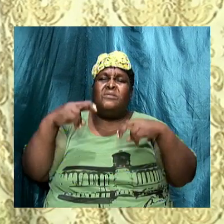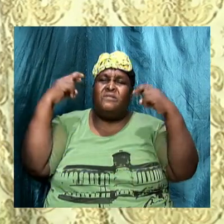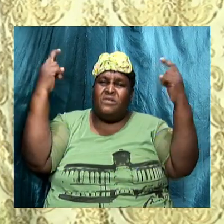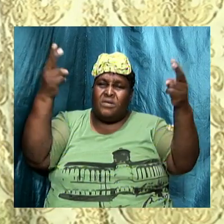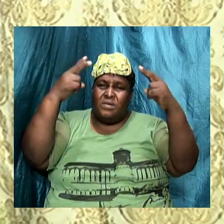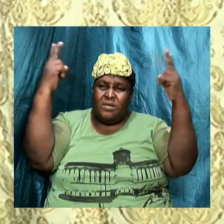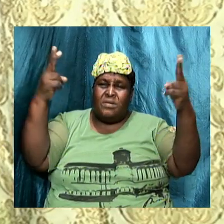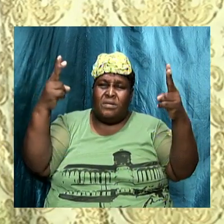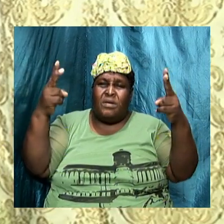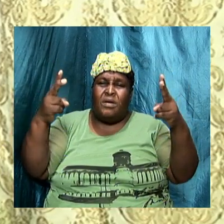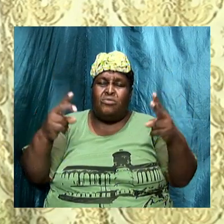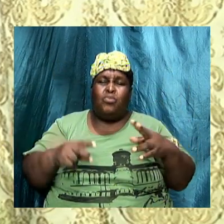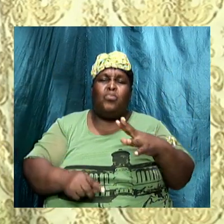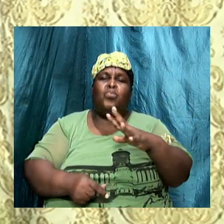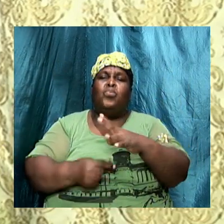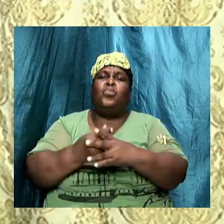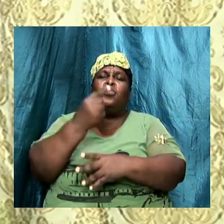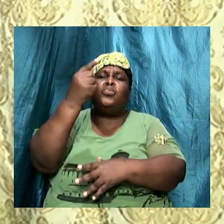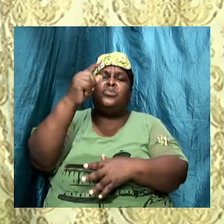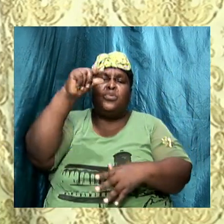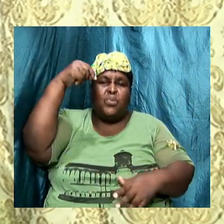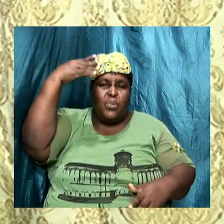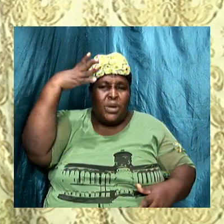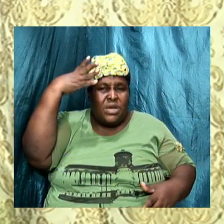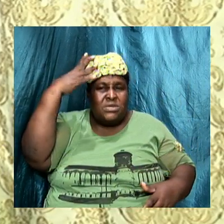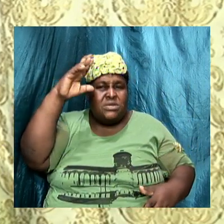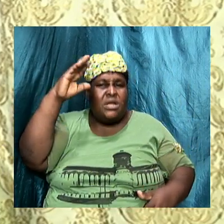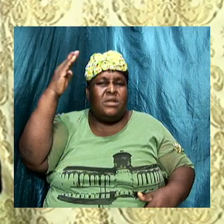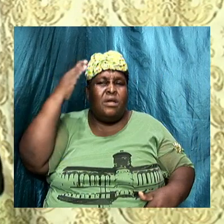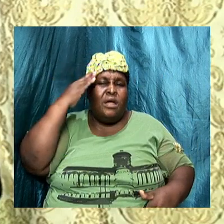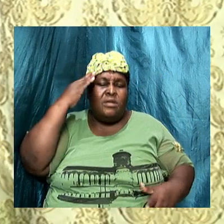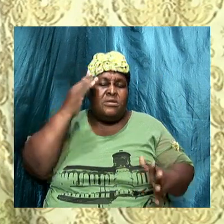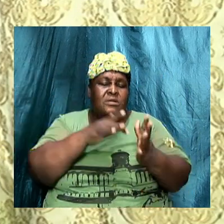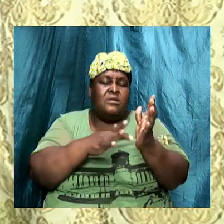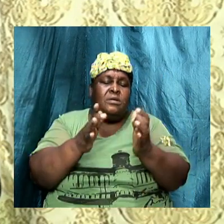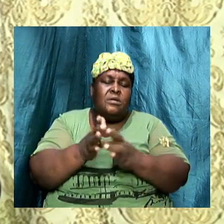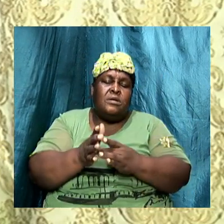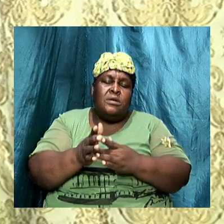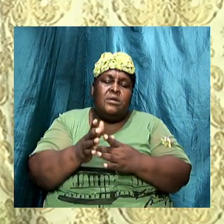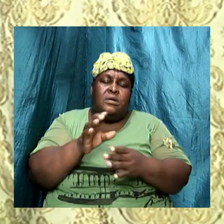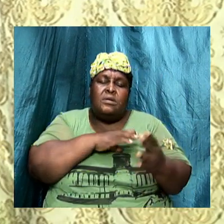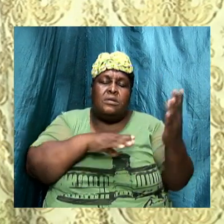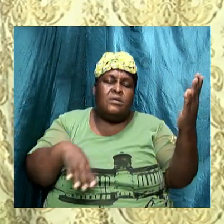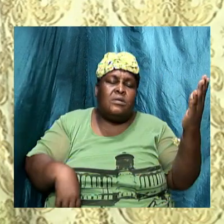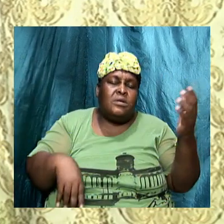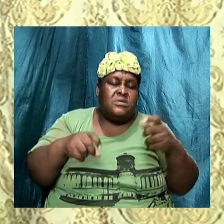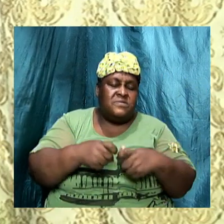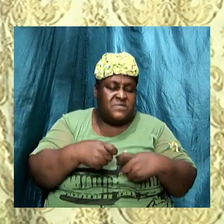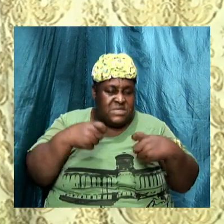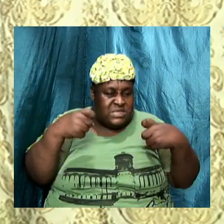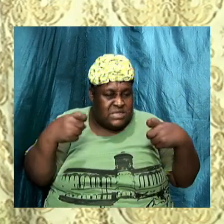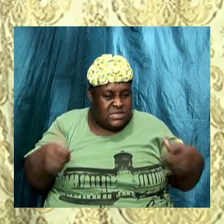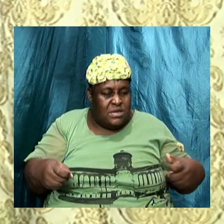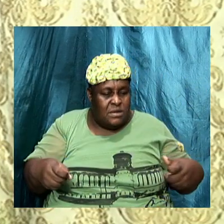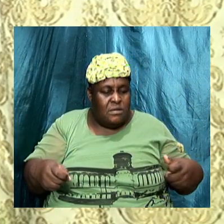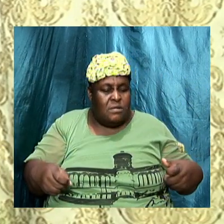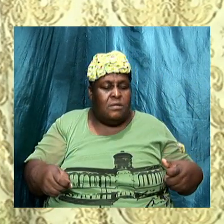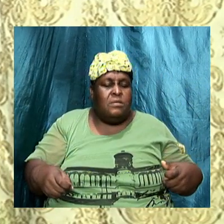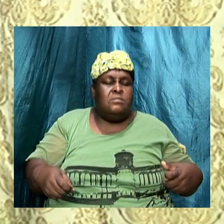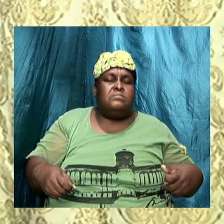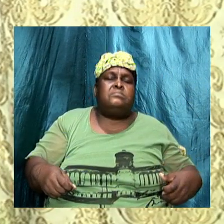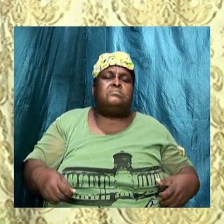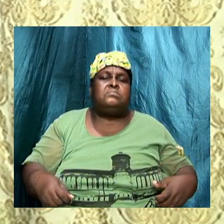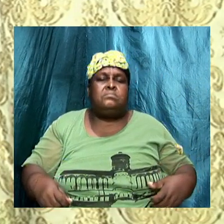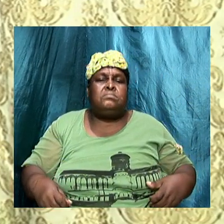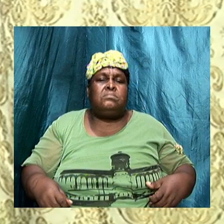and knowledge of Jesus Christ because of sin corrupting influence sin defiles and